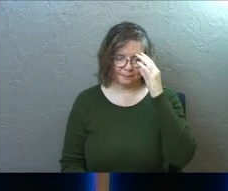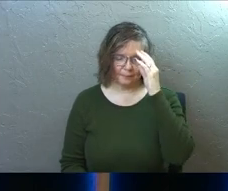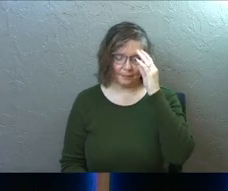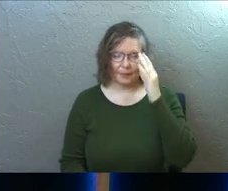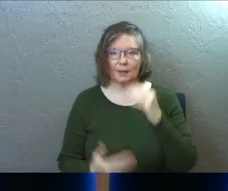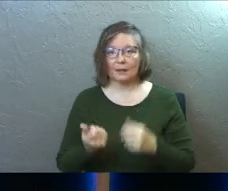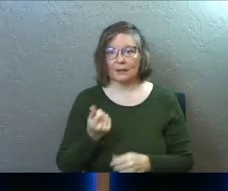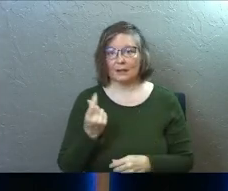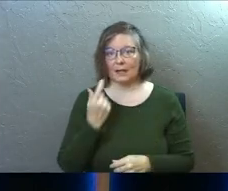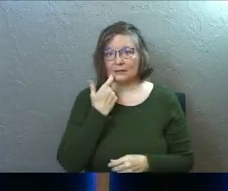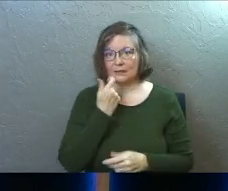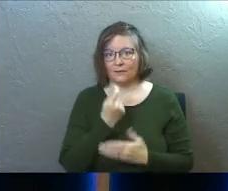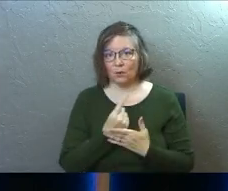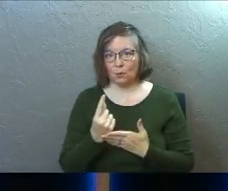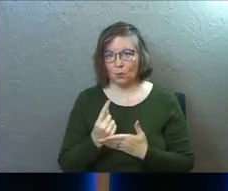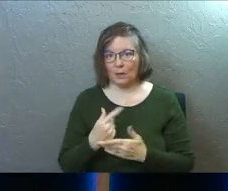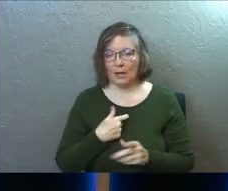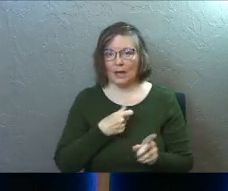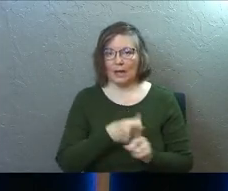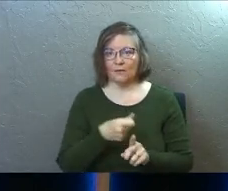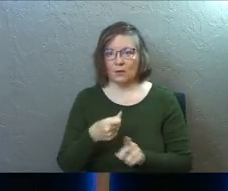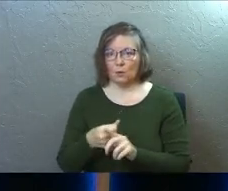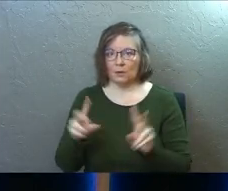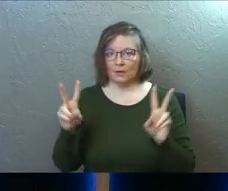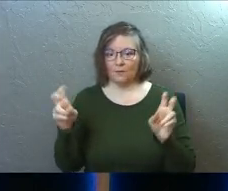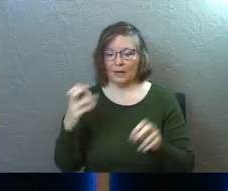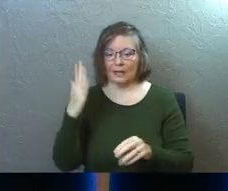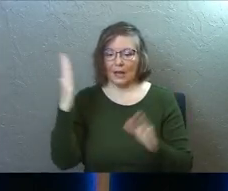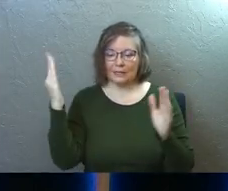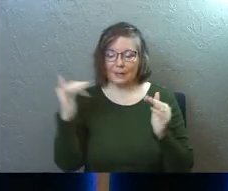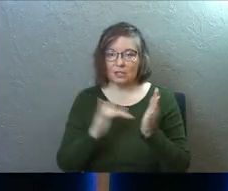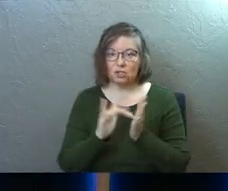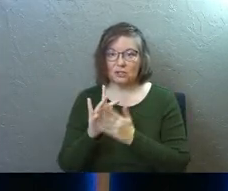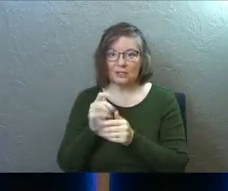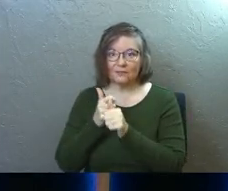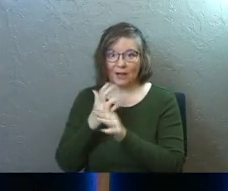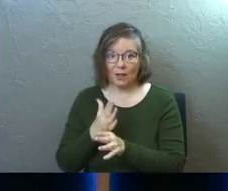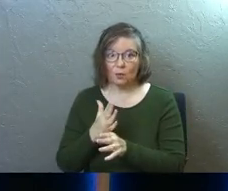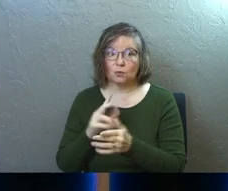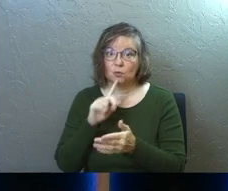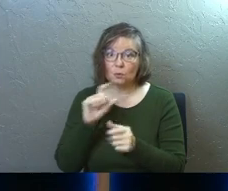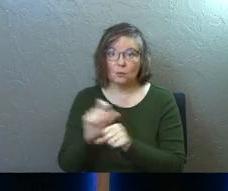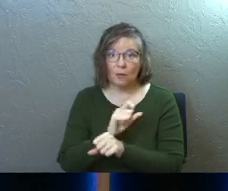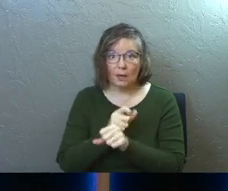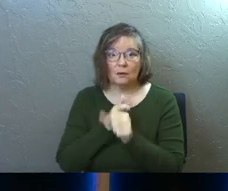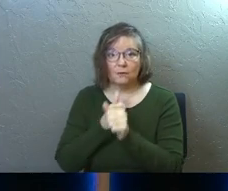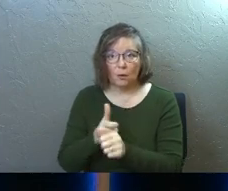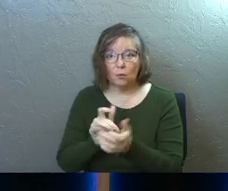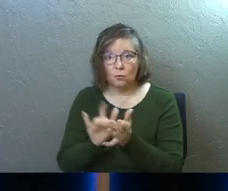Last several weeks, I've hit you with this phrase, God expects Jesus followers to follow Jesus.